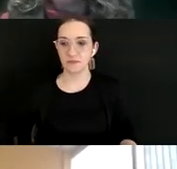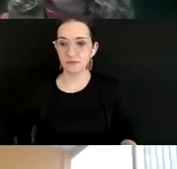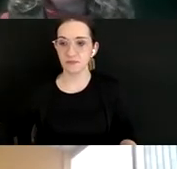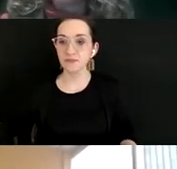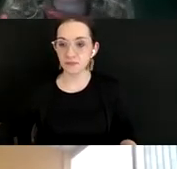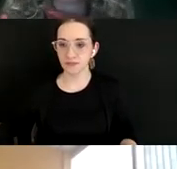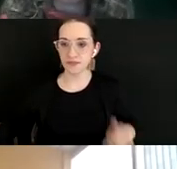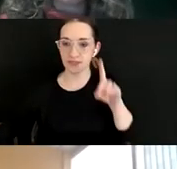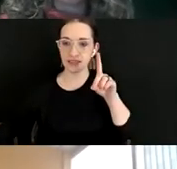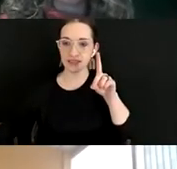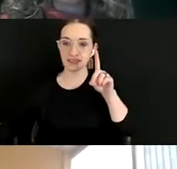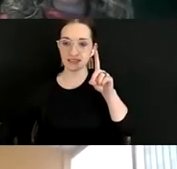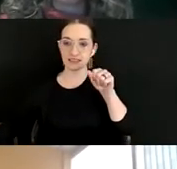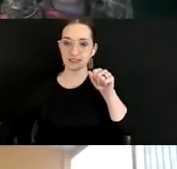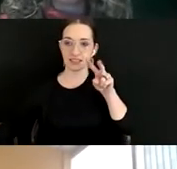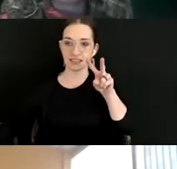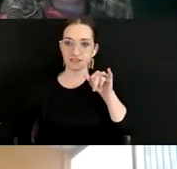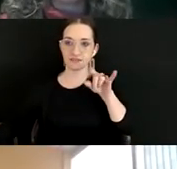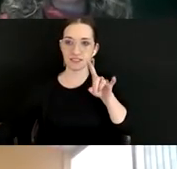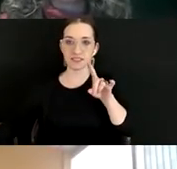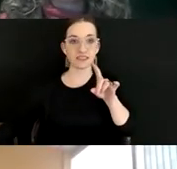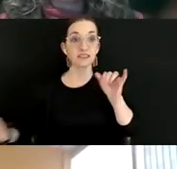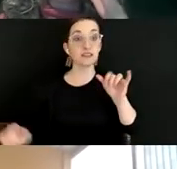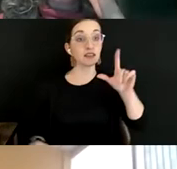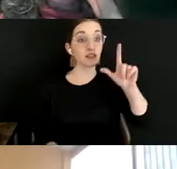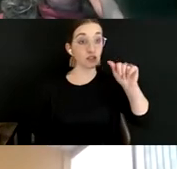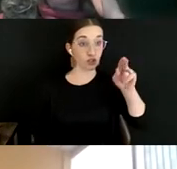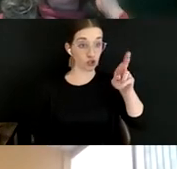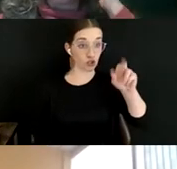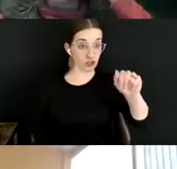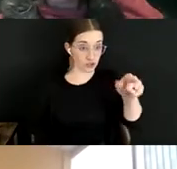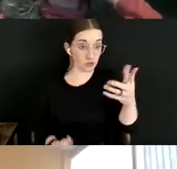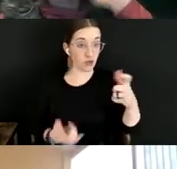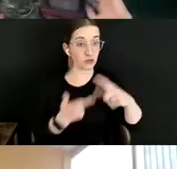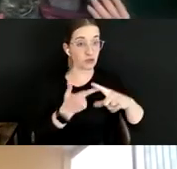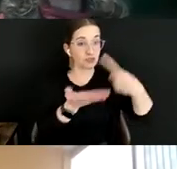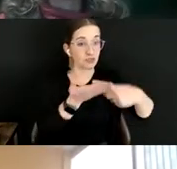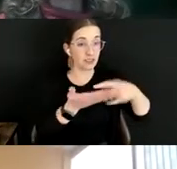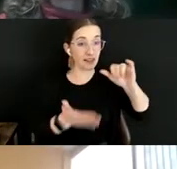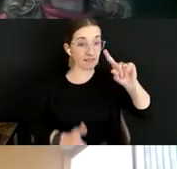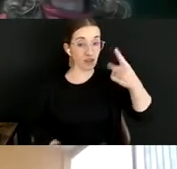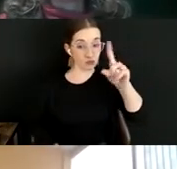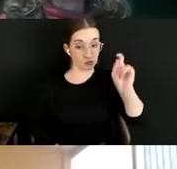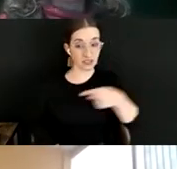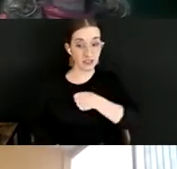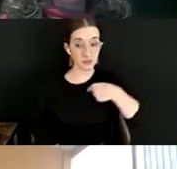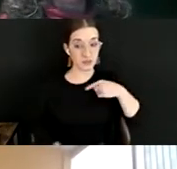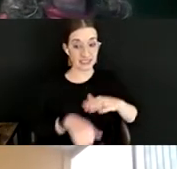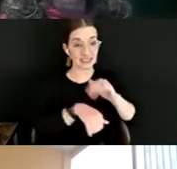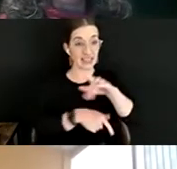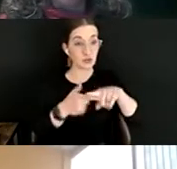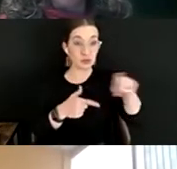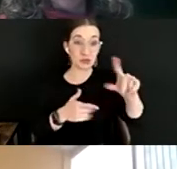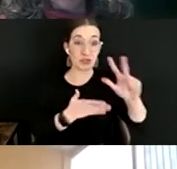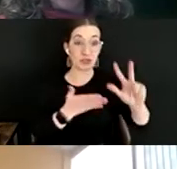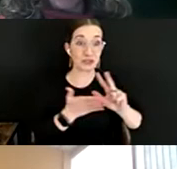And maybe if we could start things off with, Laura, do you want to talk about this first question that we sent to you all of like three hours in advance?